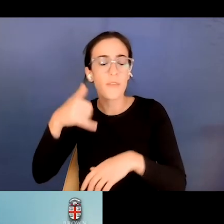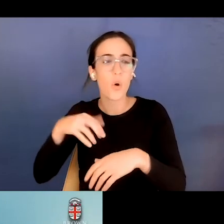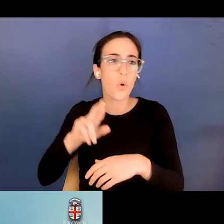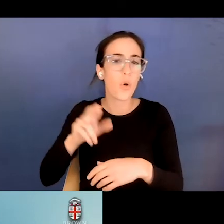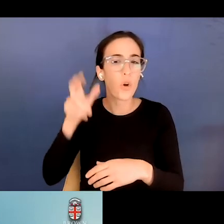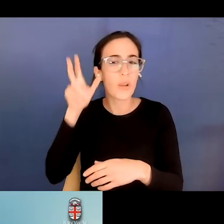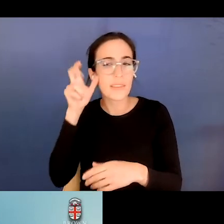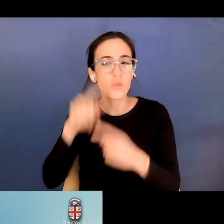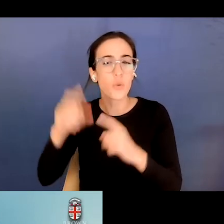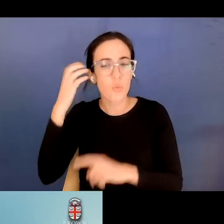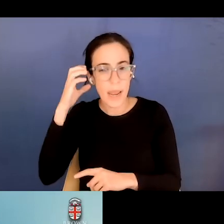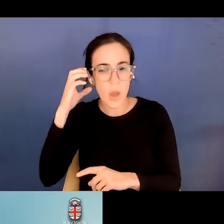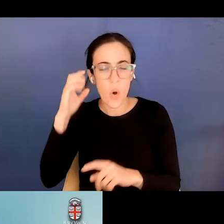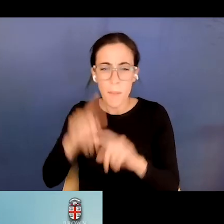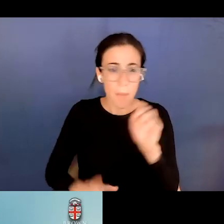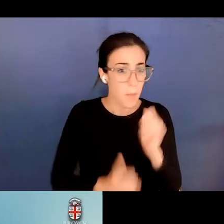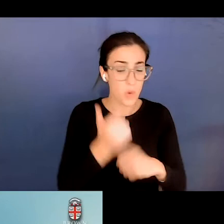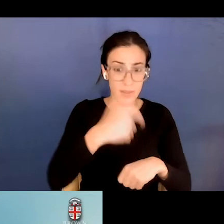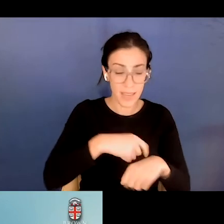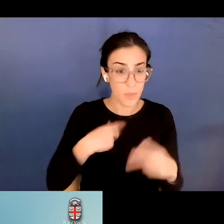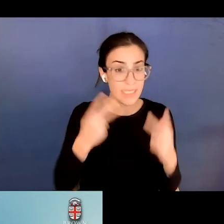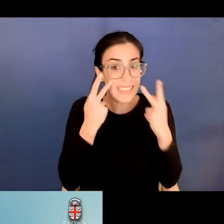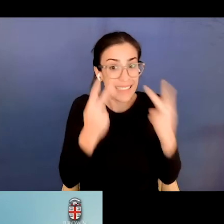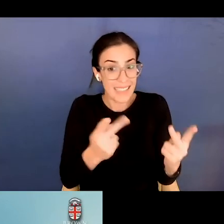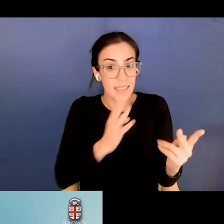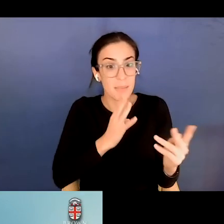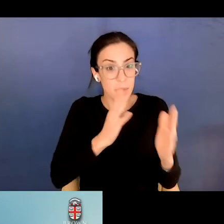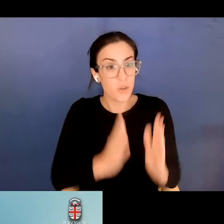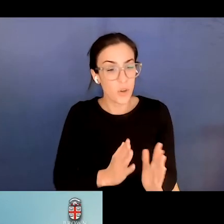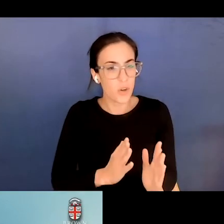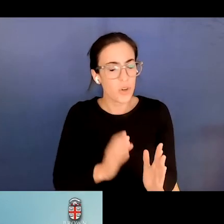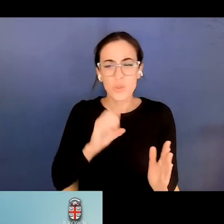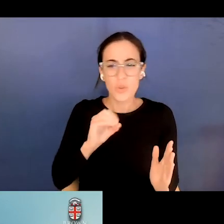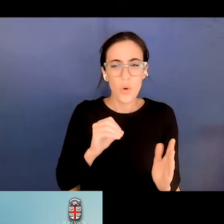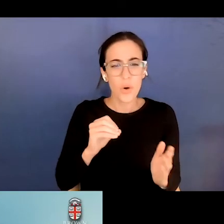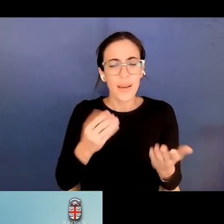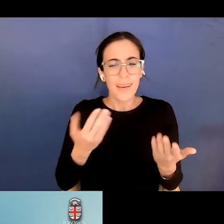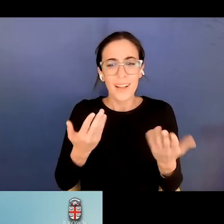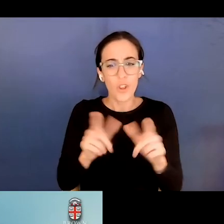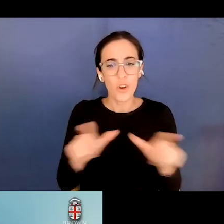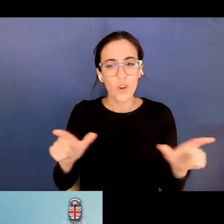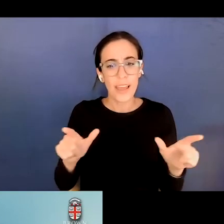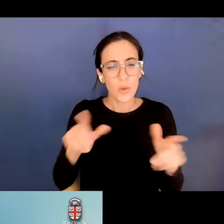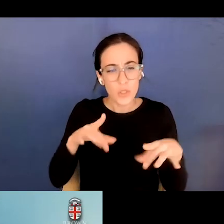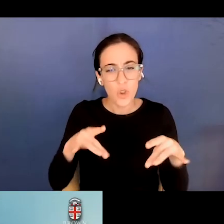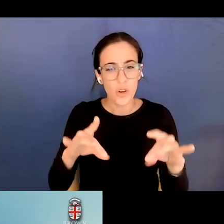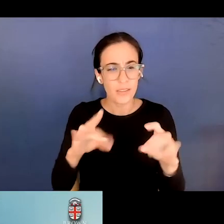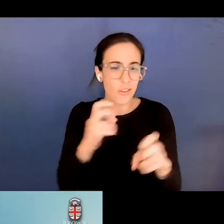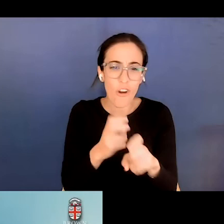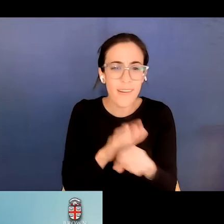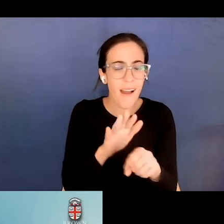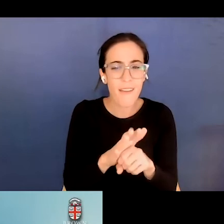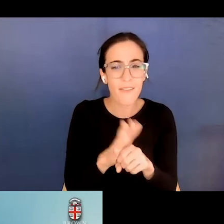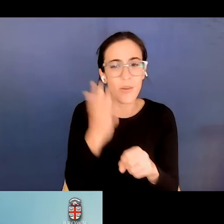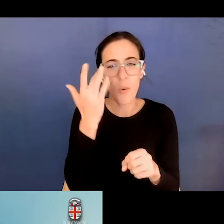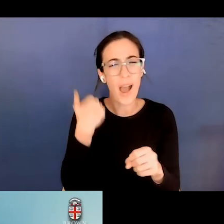is hard enough. So why are we making it more difficult by taking away this visual information that they do, um, in